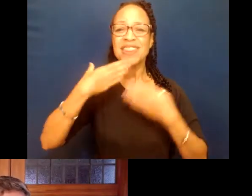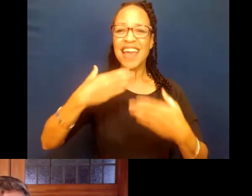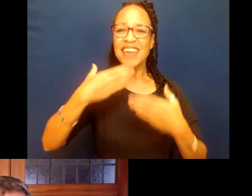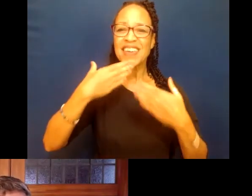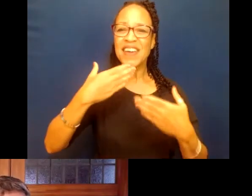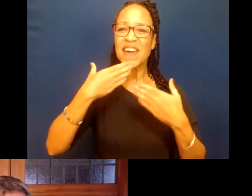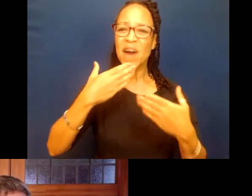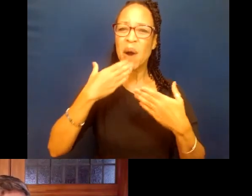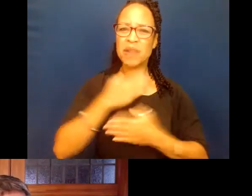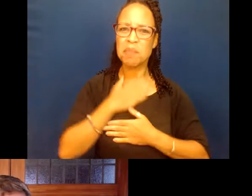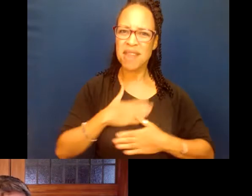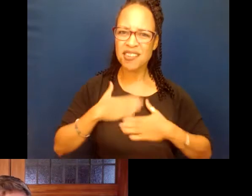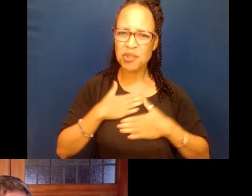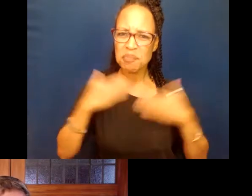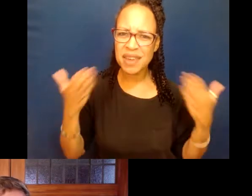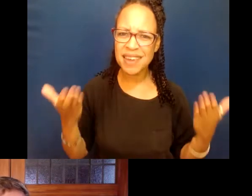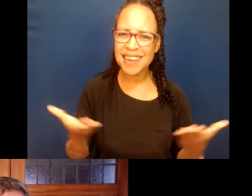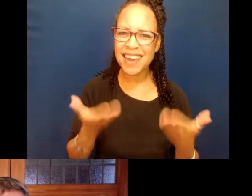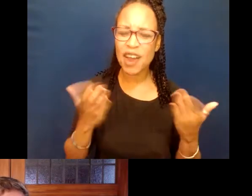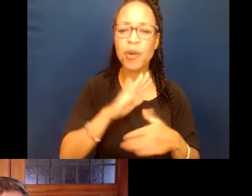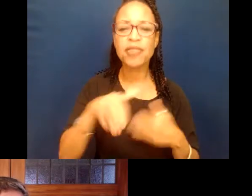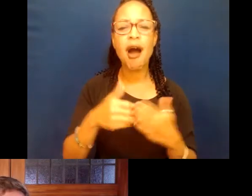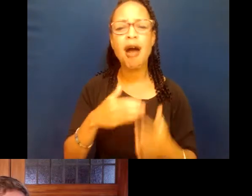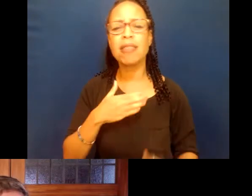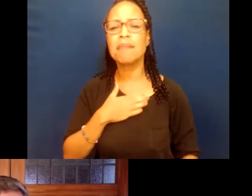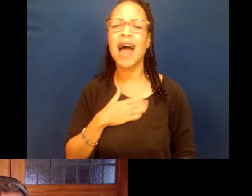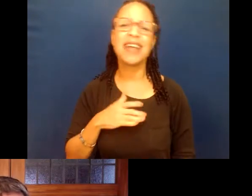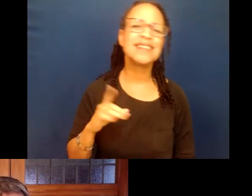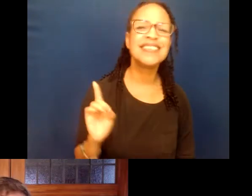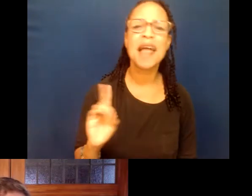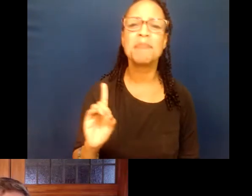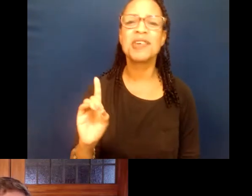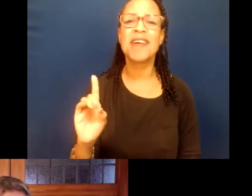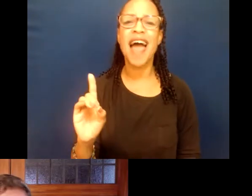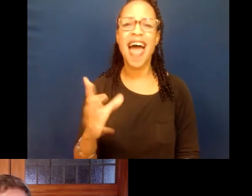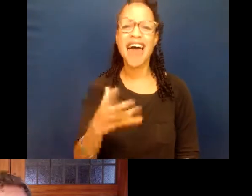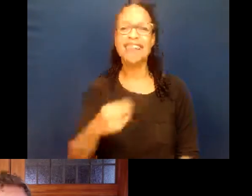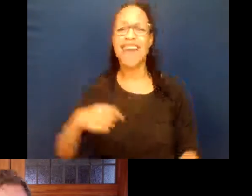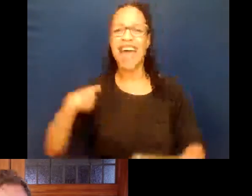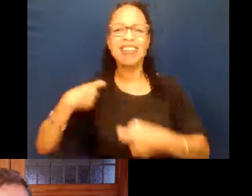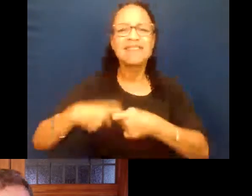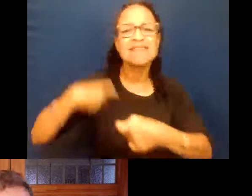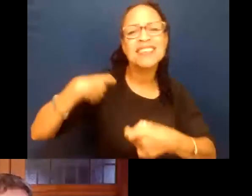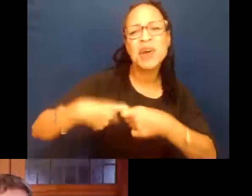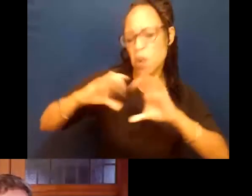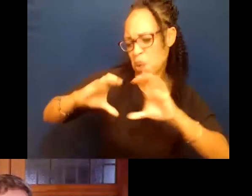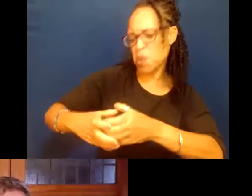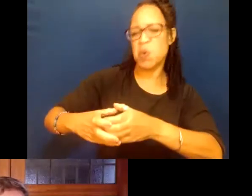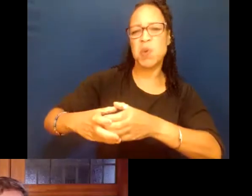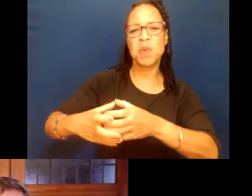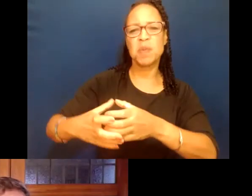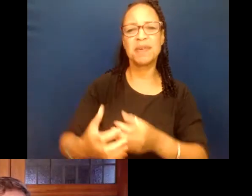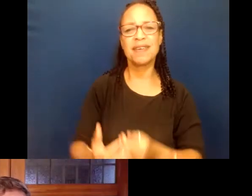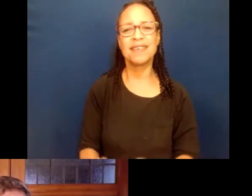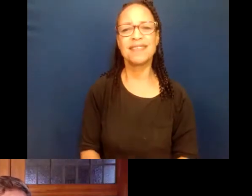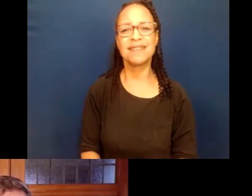mis demócratas y el Chicano Latino Caucus. And let me just say, you know, without SCIU,